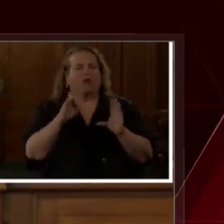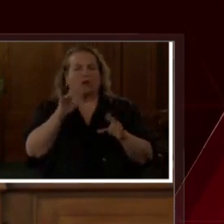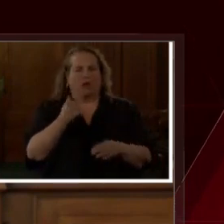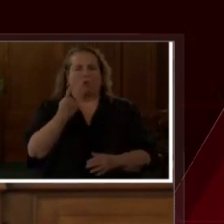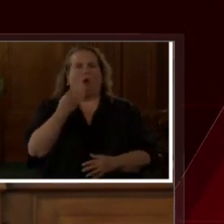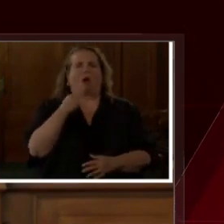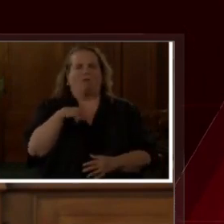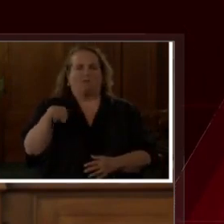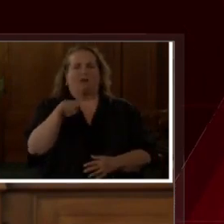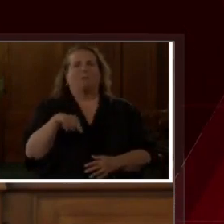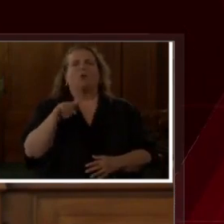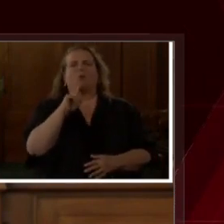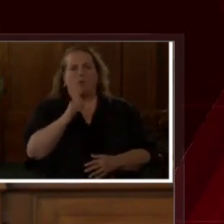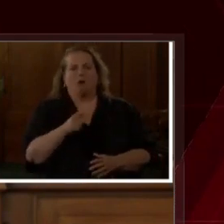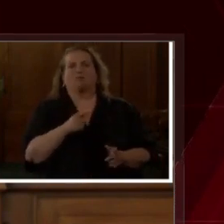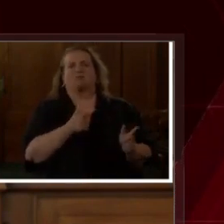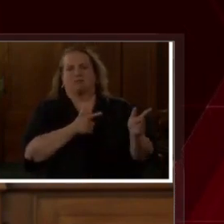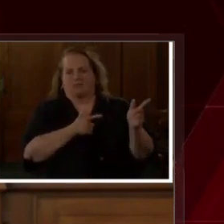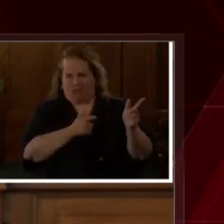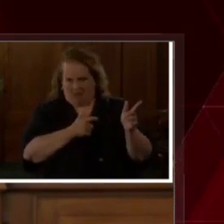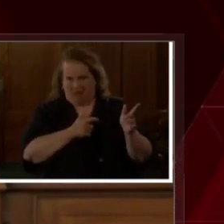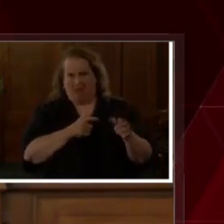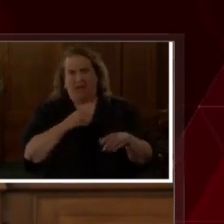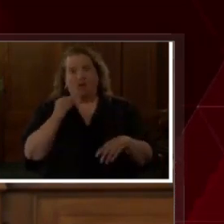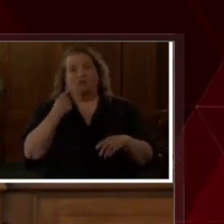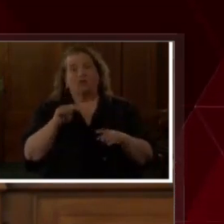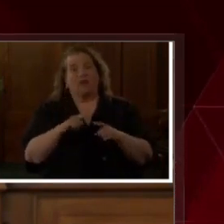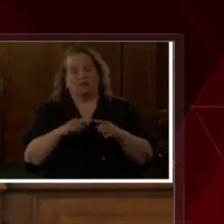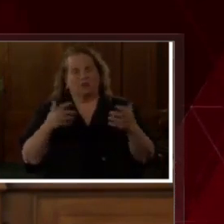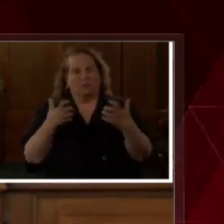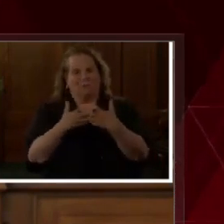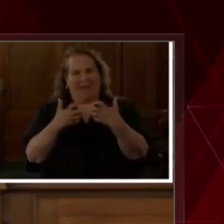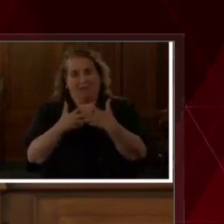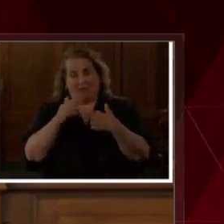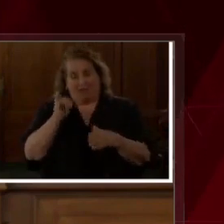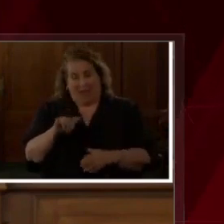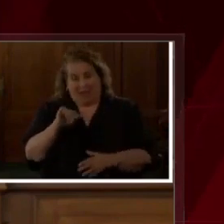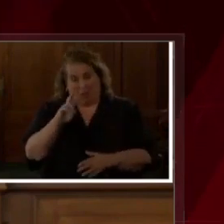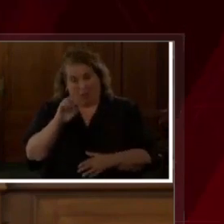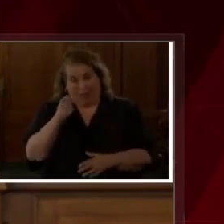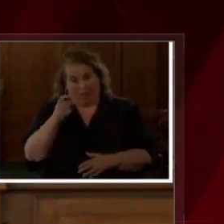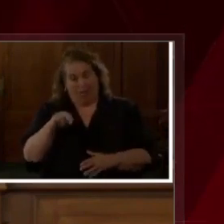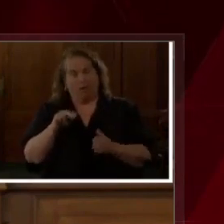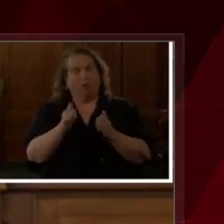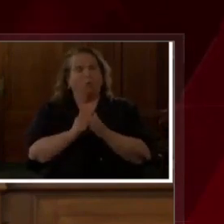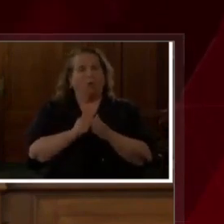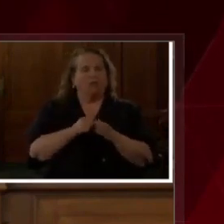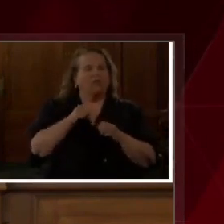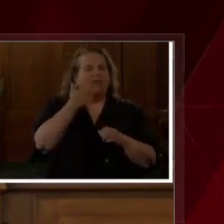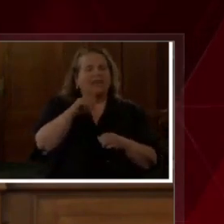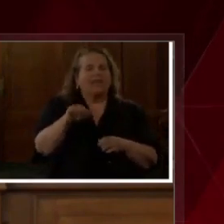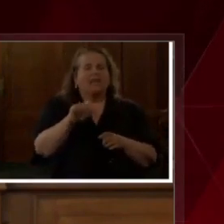And tried to match up those weapons with any of the shell casings that were found in the vicinity.